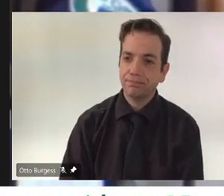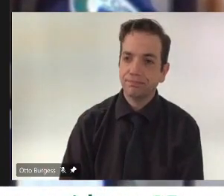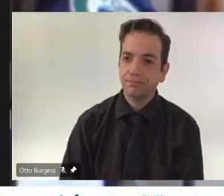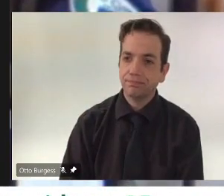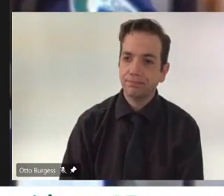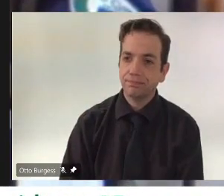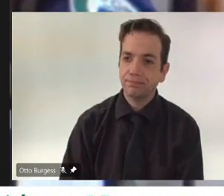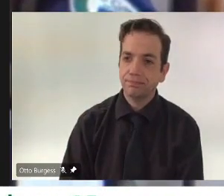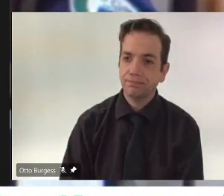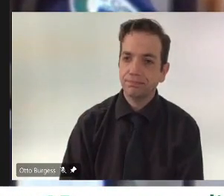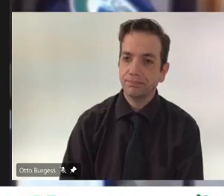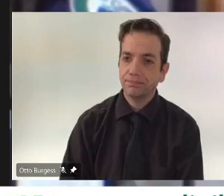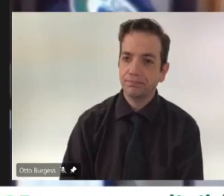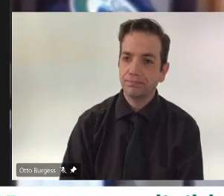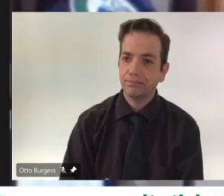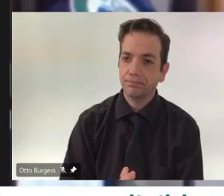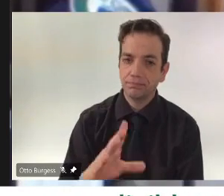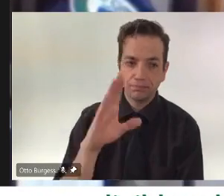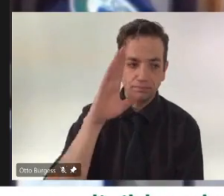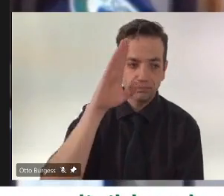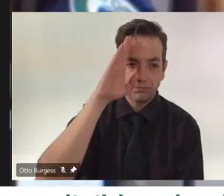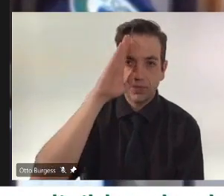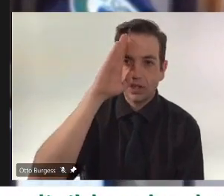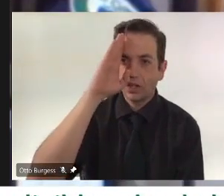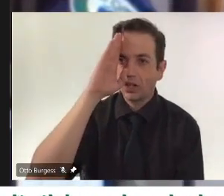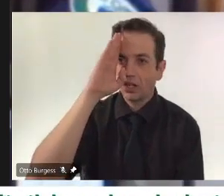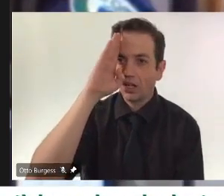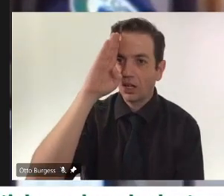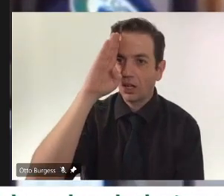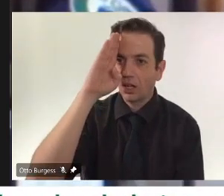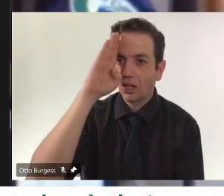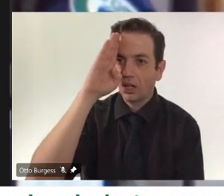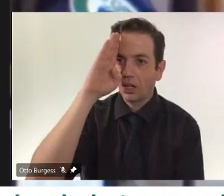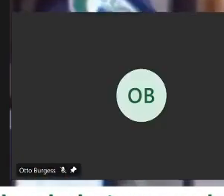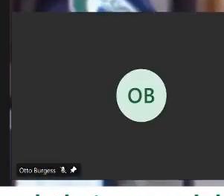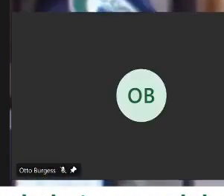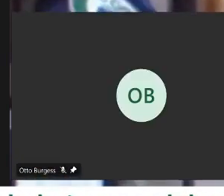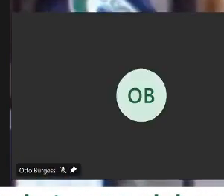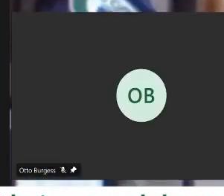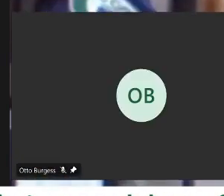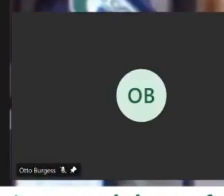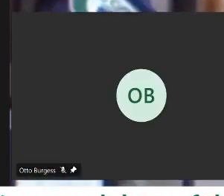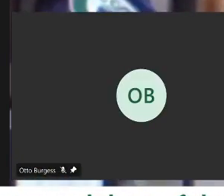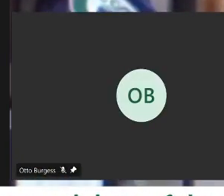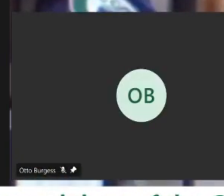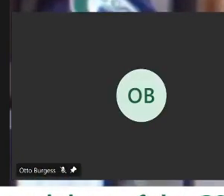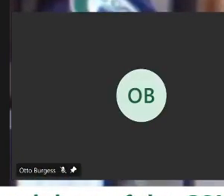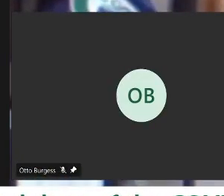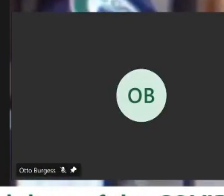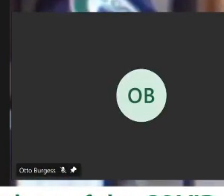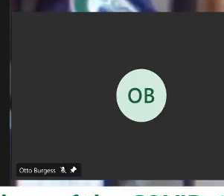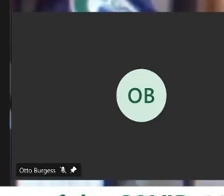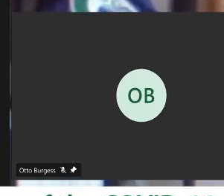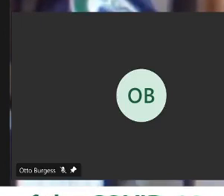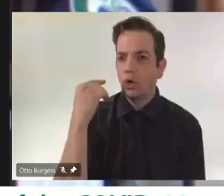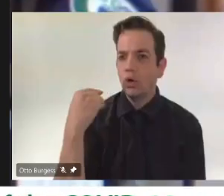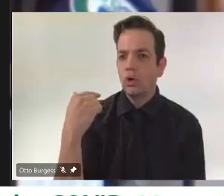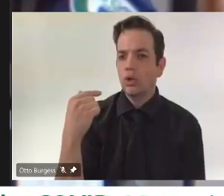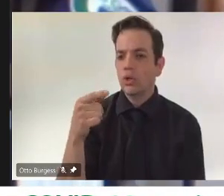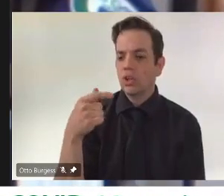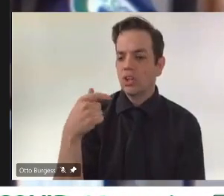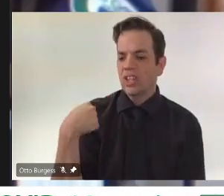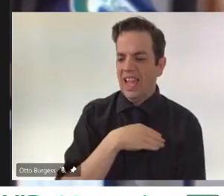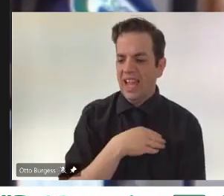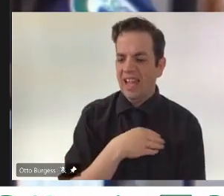This on the strain that they've been under administering COVID vaccines, just largely because they are the only option for several communities in their area.